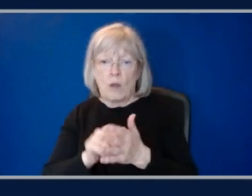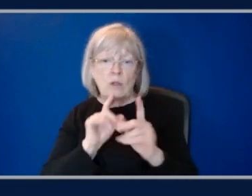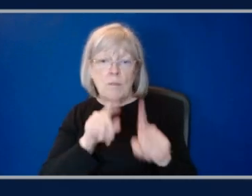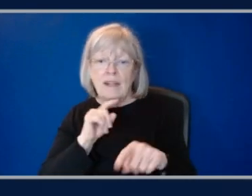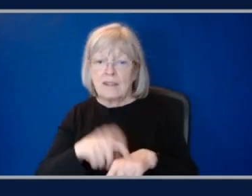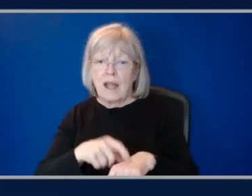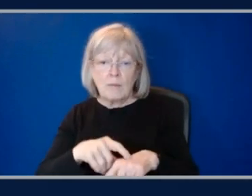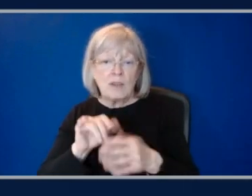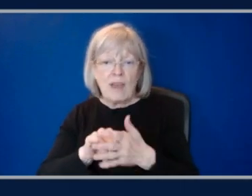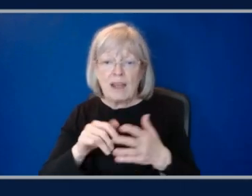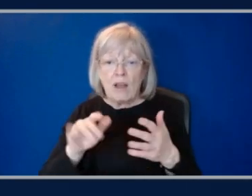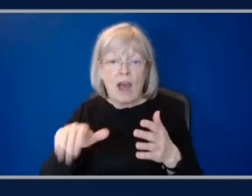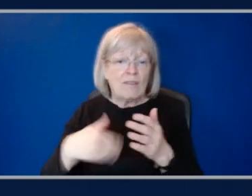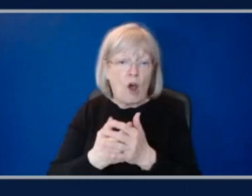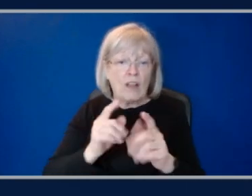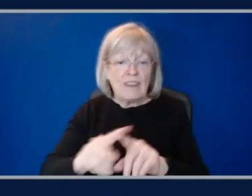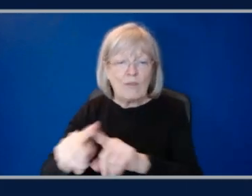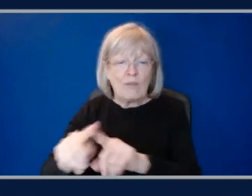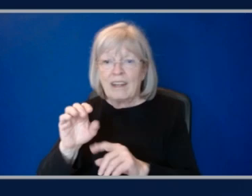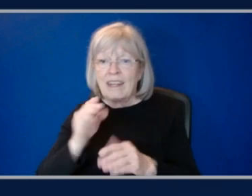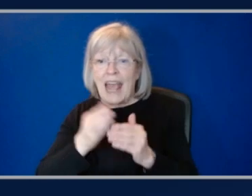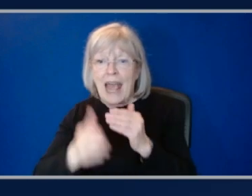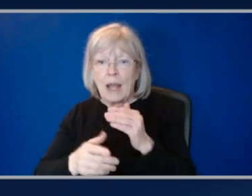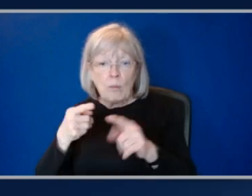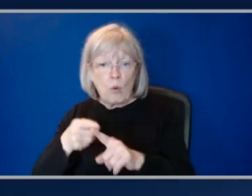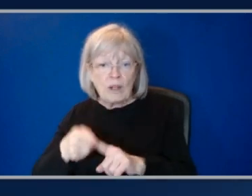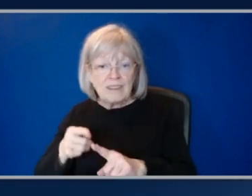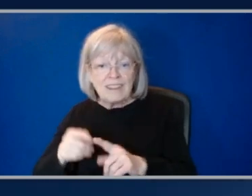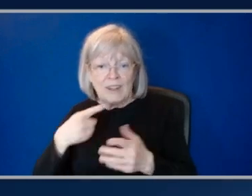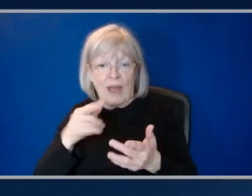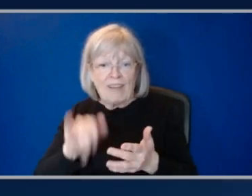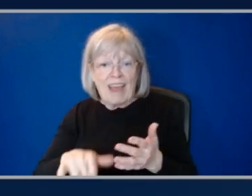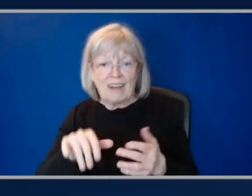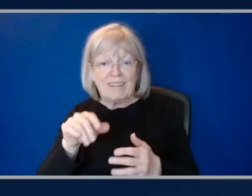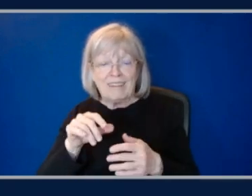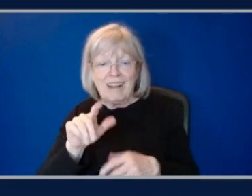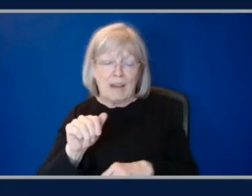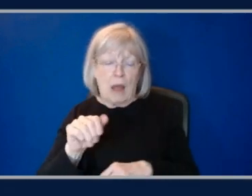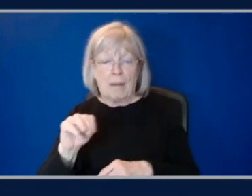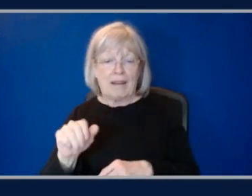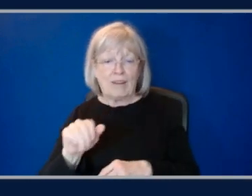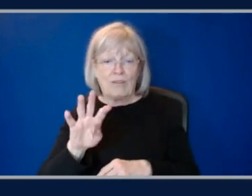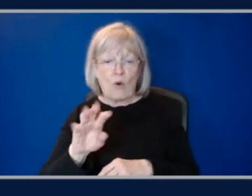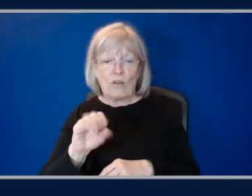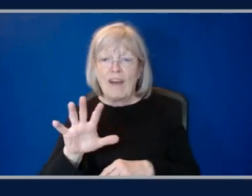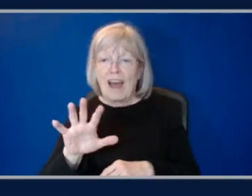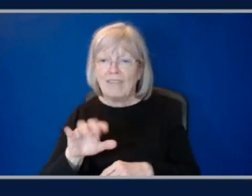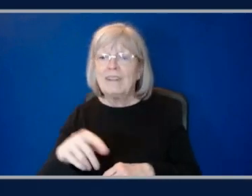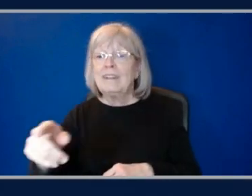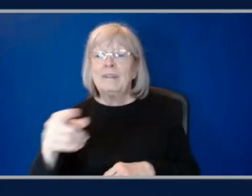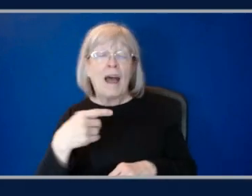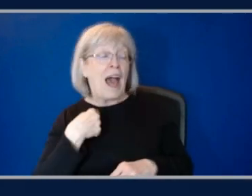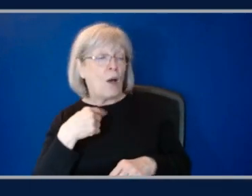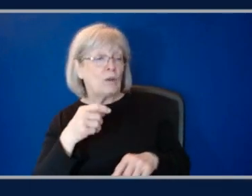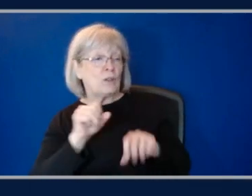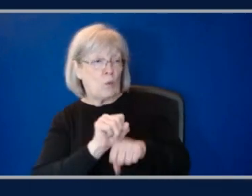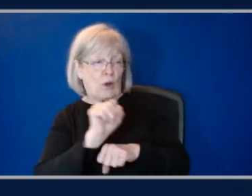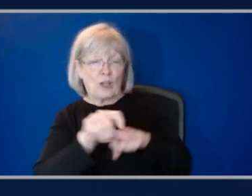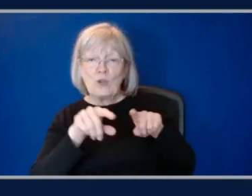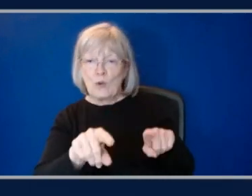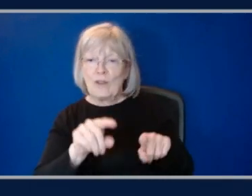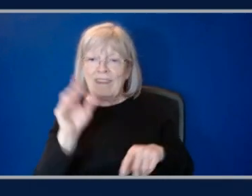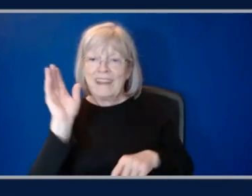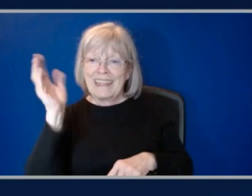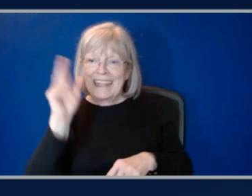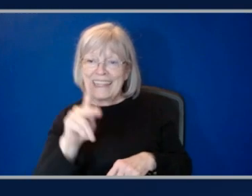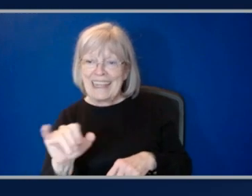artificial analysis. Yeah. When I saw, I was working the keynote and sitting in the back doing moderation for